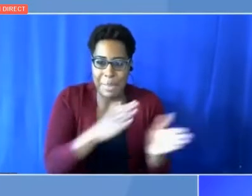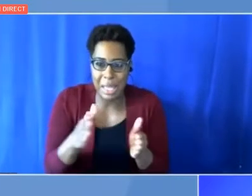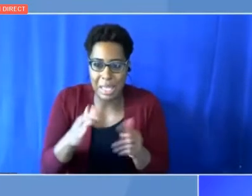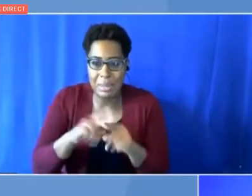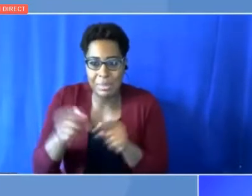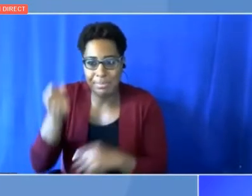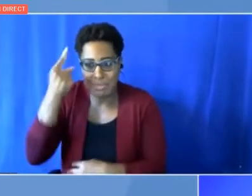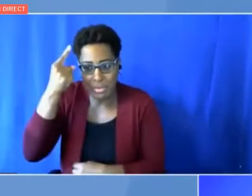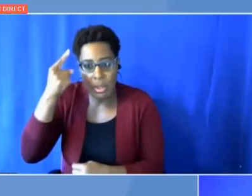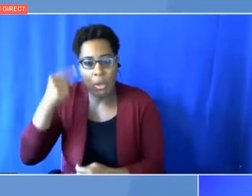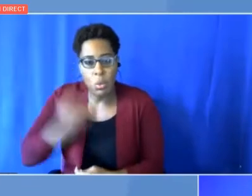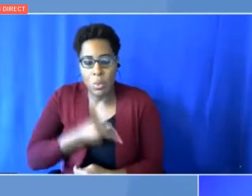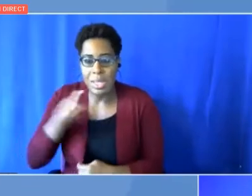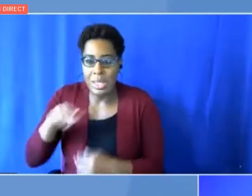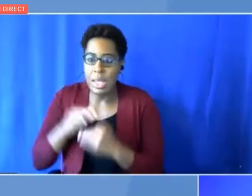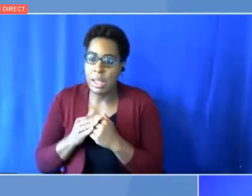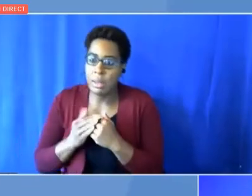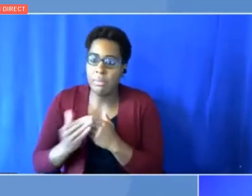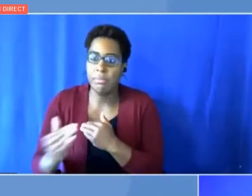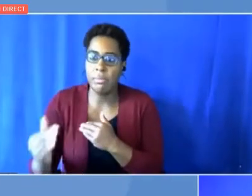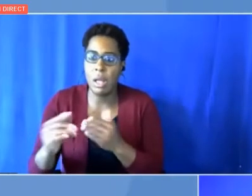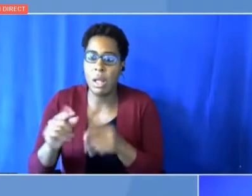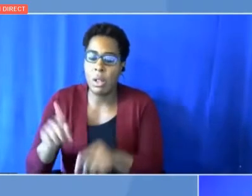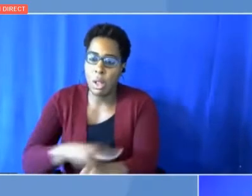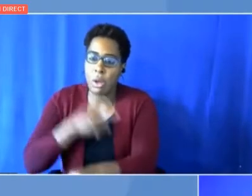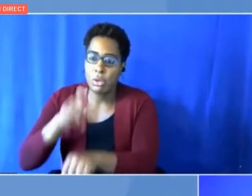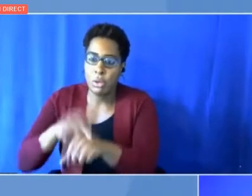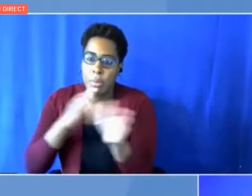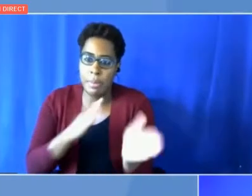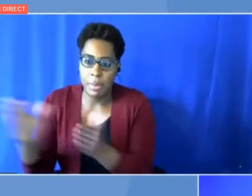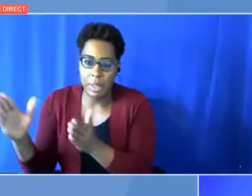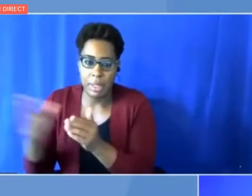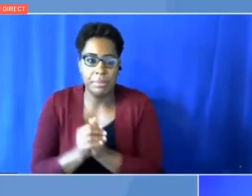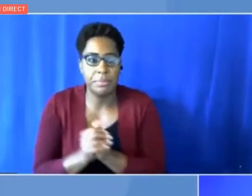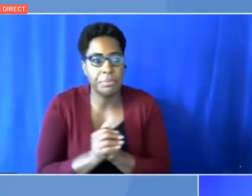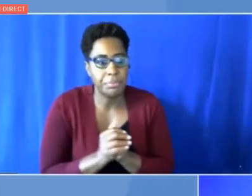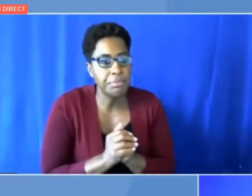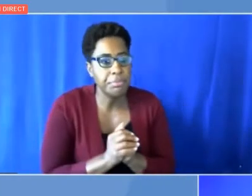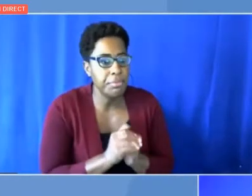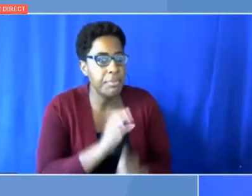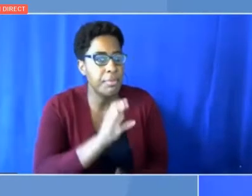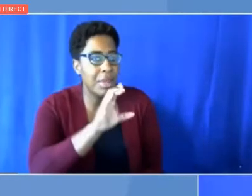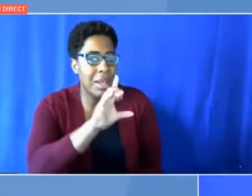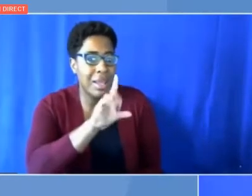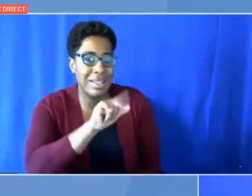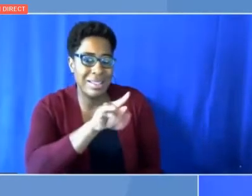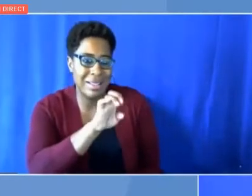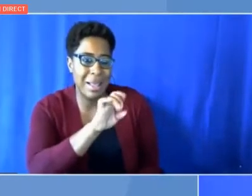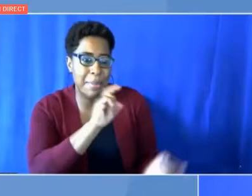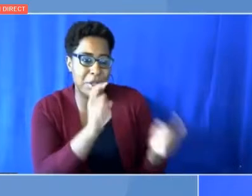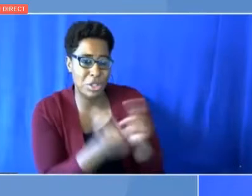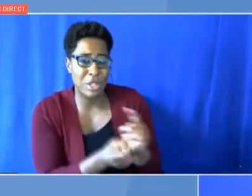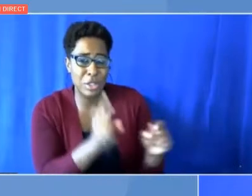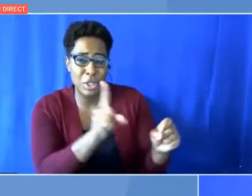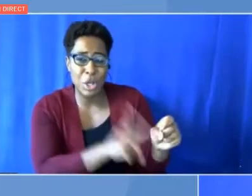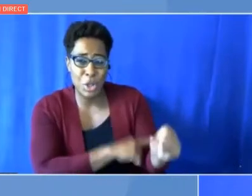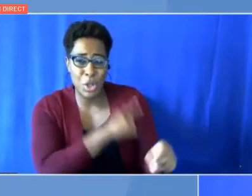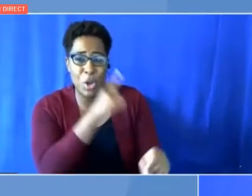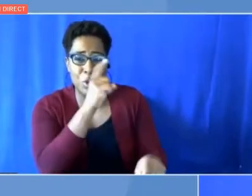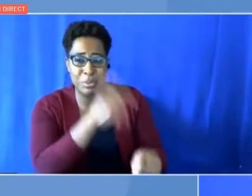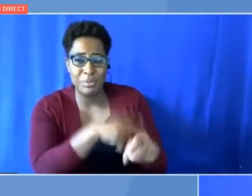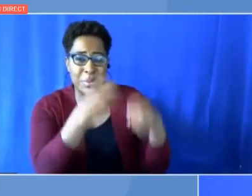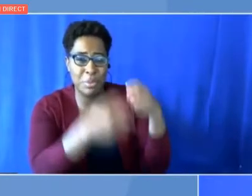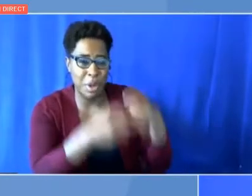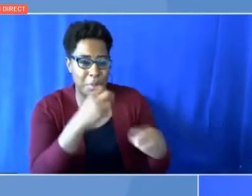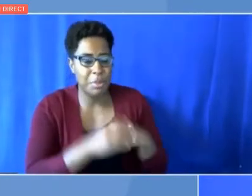policies about climate change, perhaps the longest problem we will all ever have to deal with. In a couple of moments, we would love to invite to the